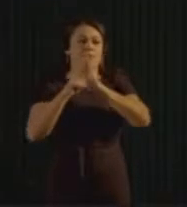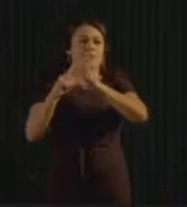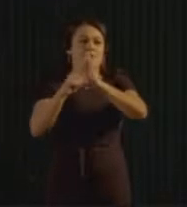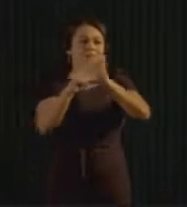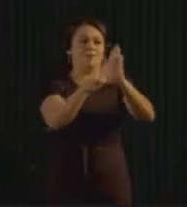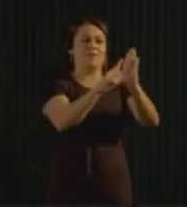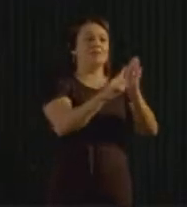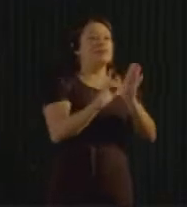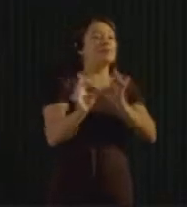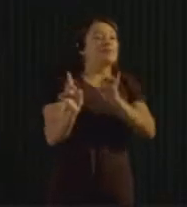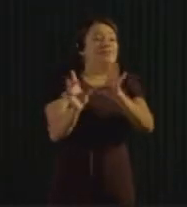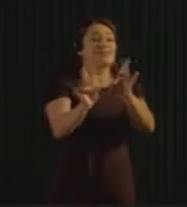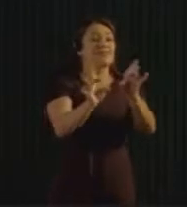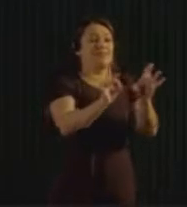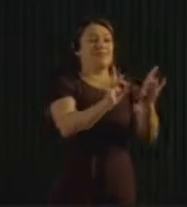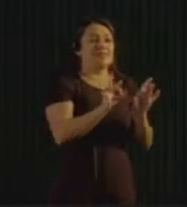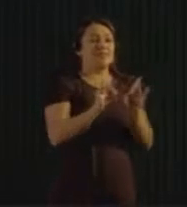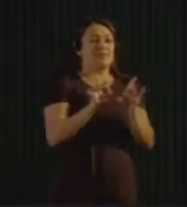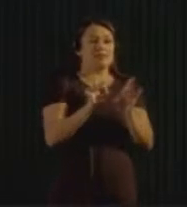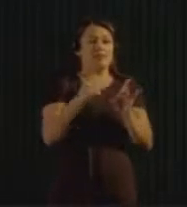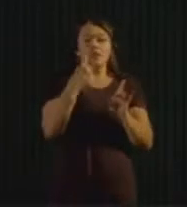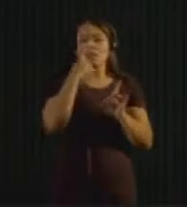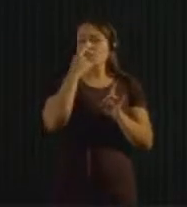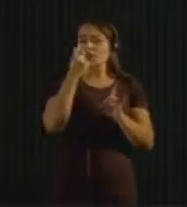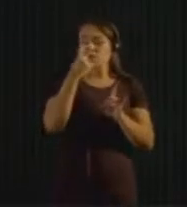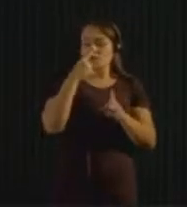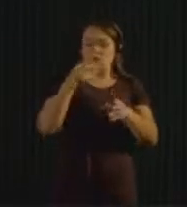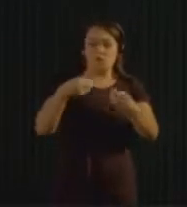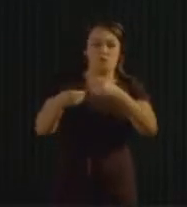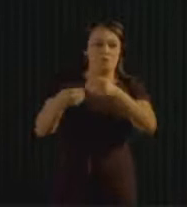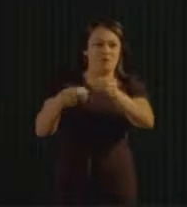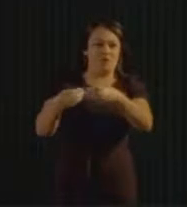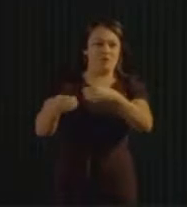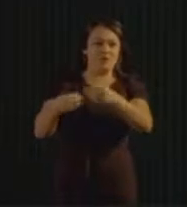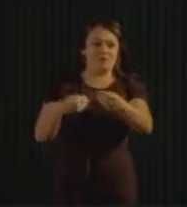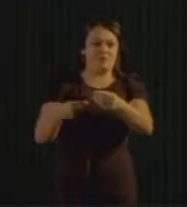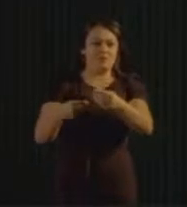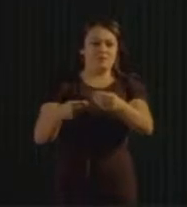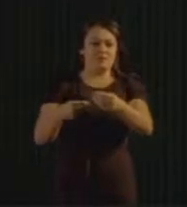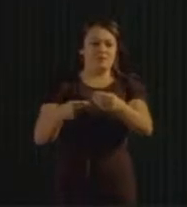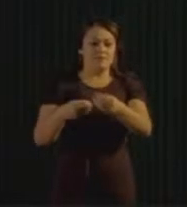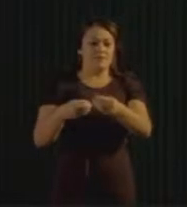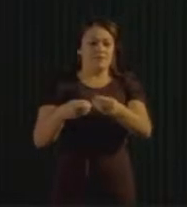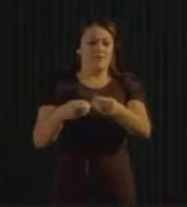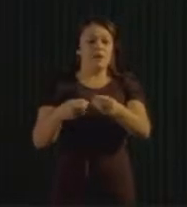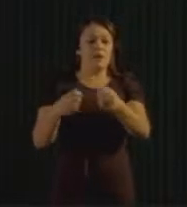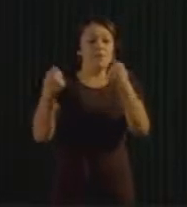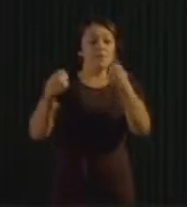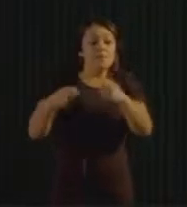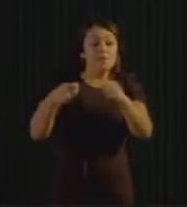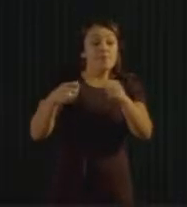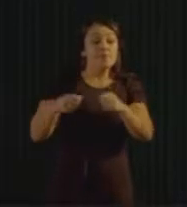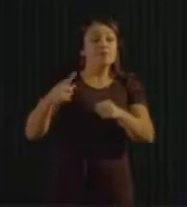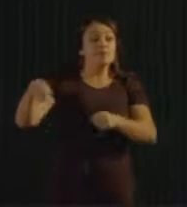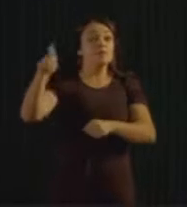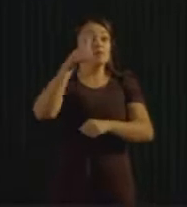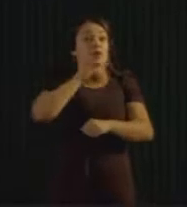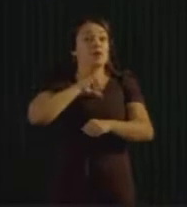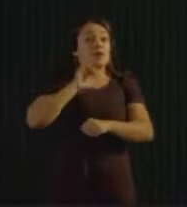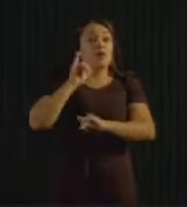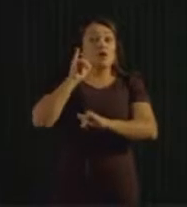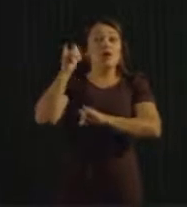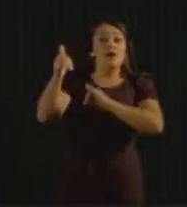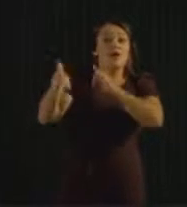do something as individual, but we were not told what to do. It comes down to each one of us to think and take